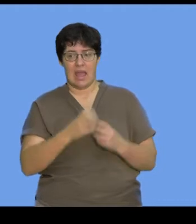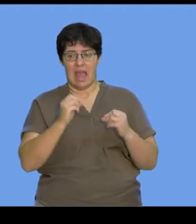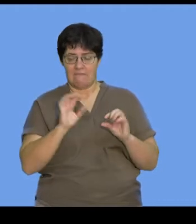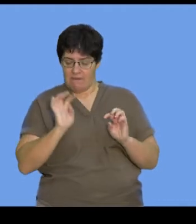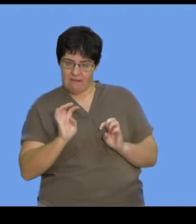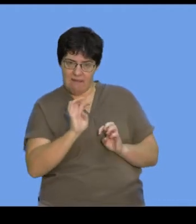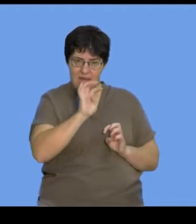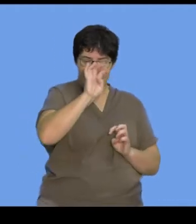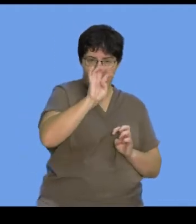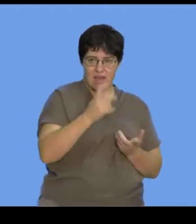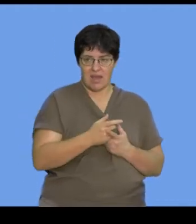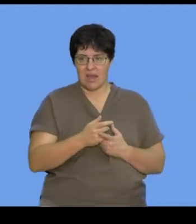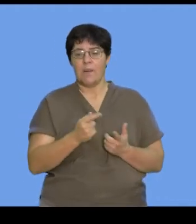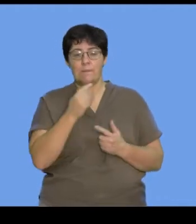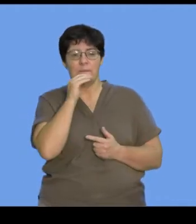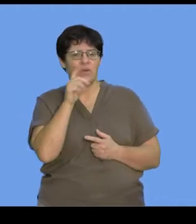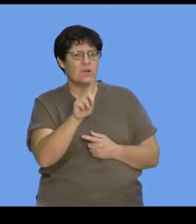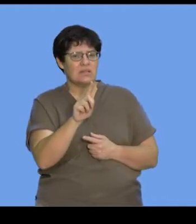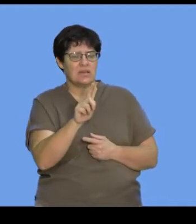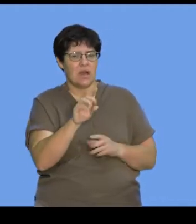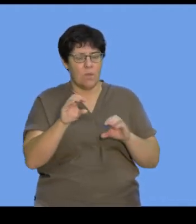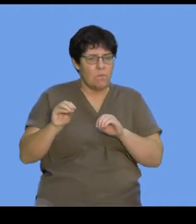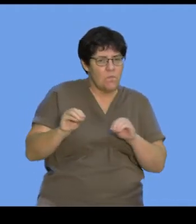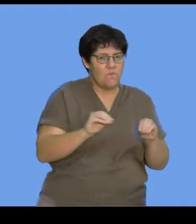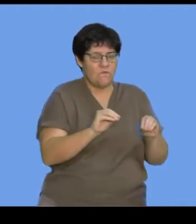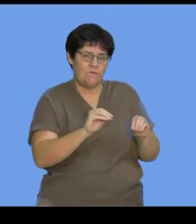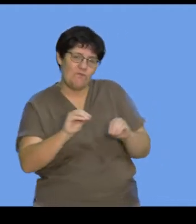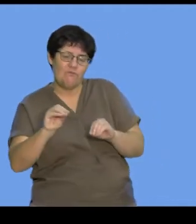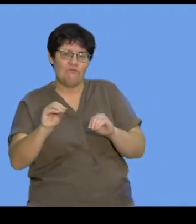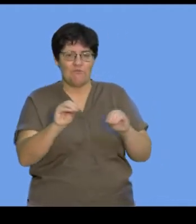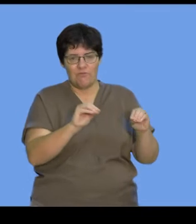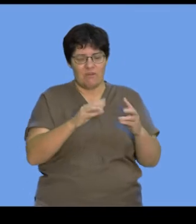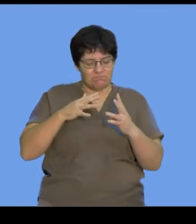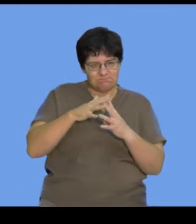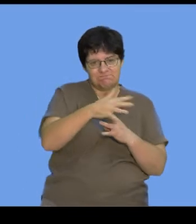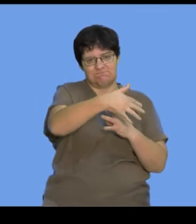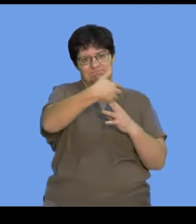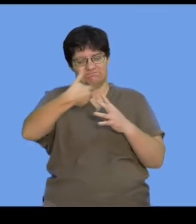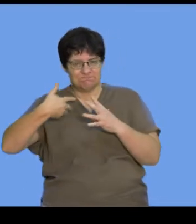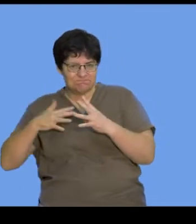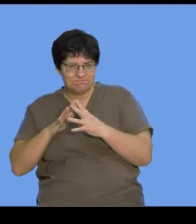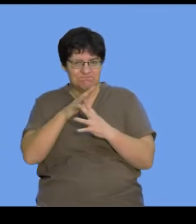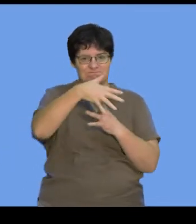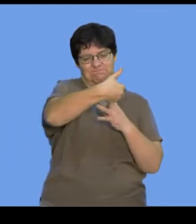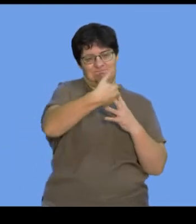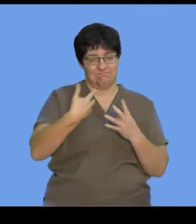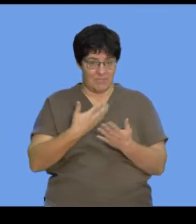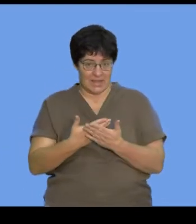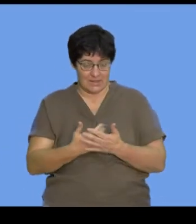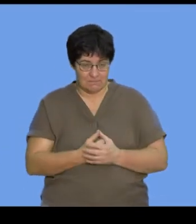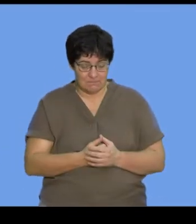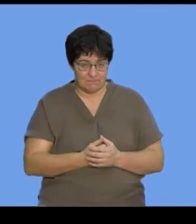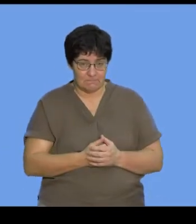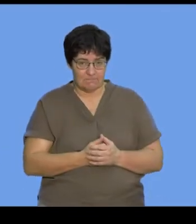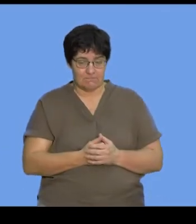or nuclear pores, which allow basically for the movement of substances out of the nucleus and into the nucleus.